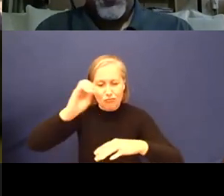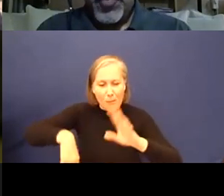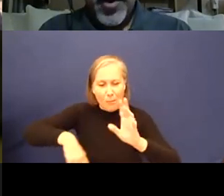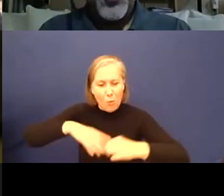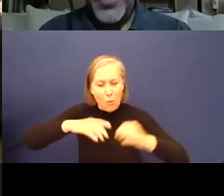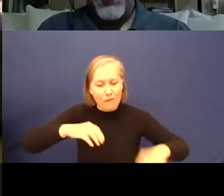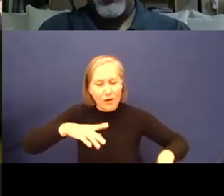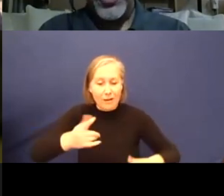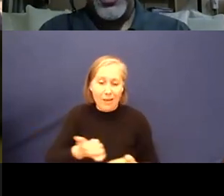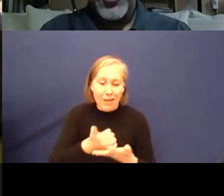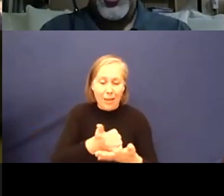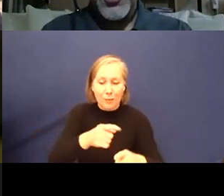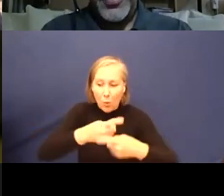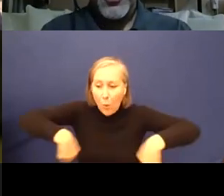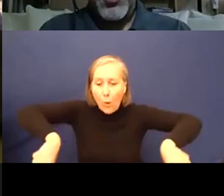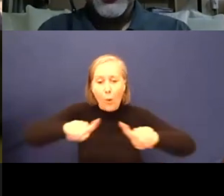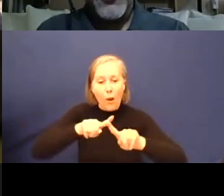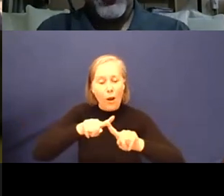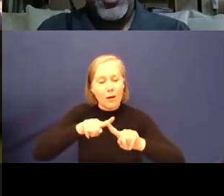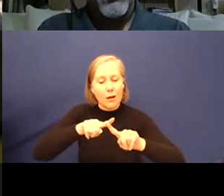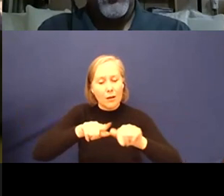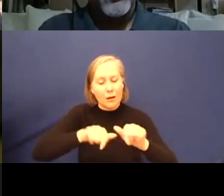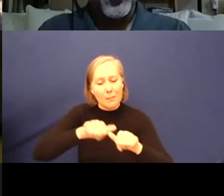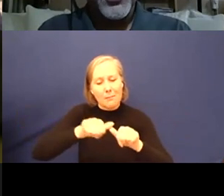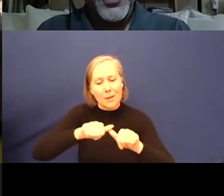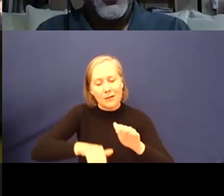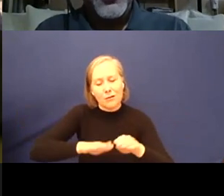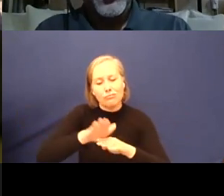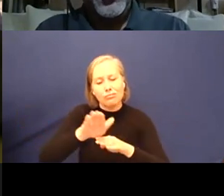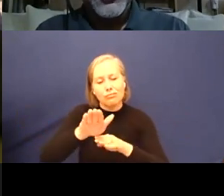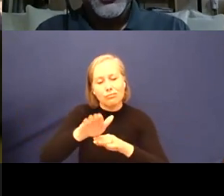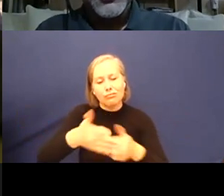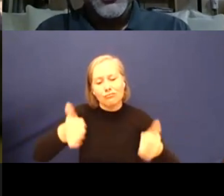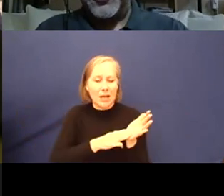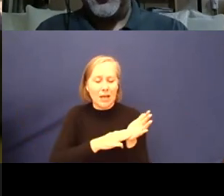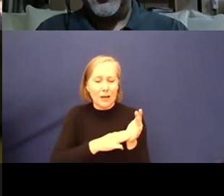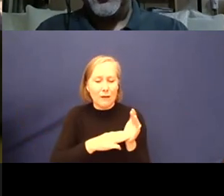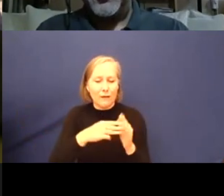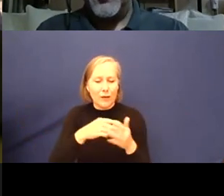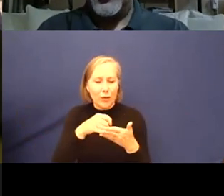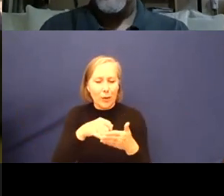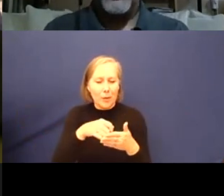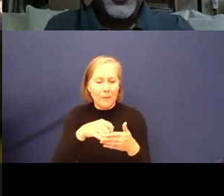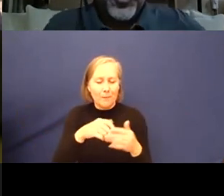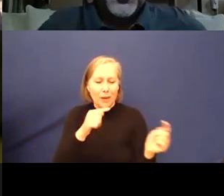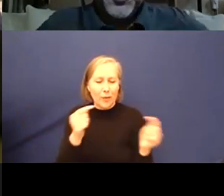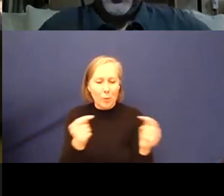a, it helps everybody. And you just get a better outcome for everybody in our communities. Thank you so much, everyone.